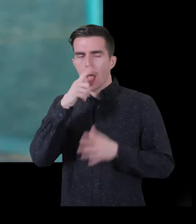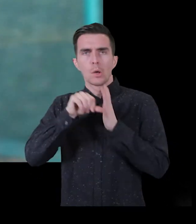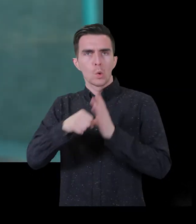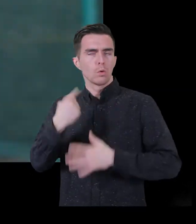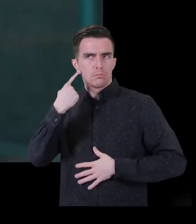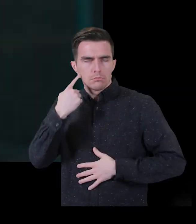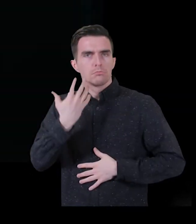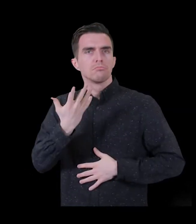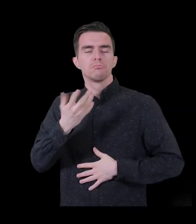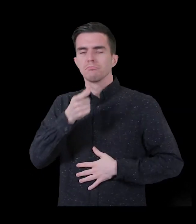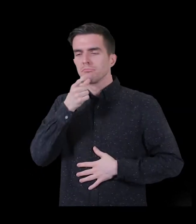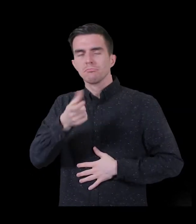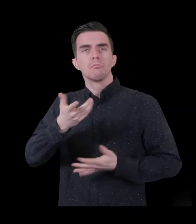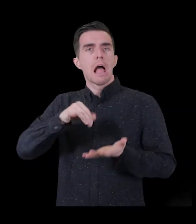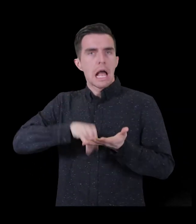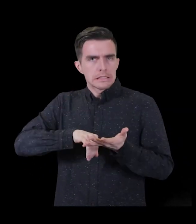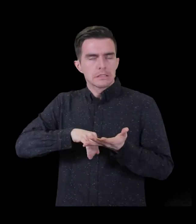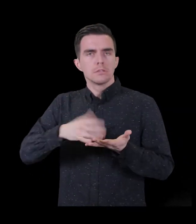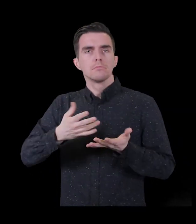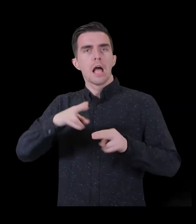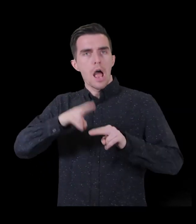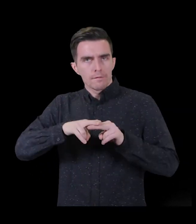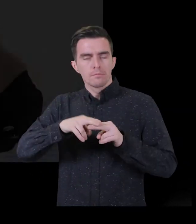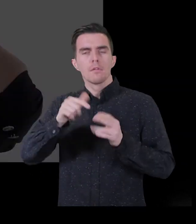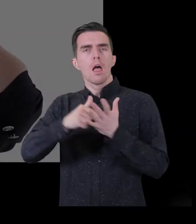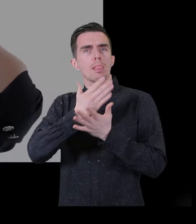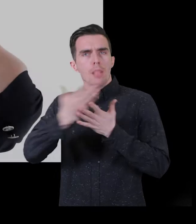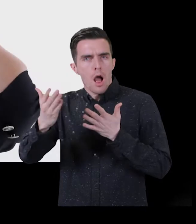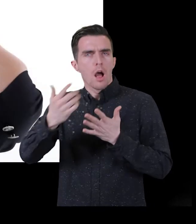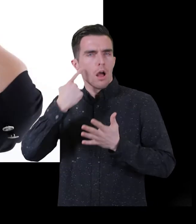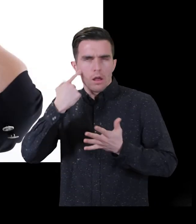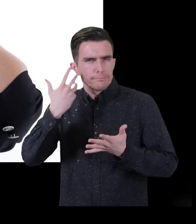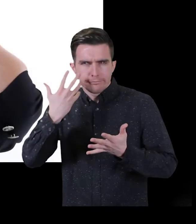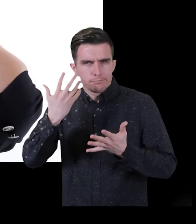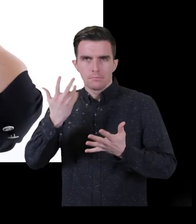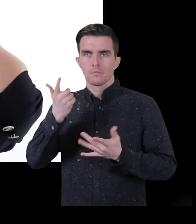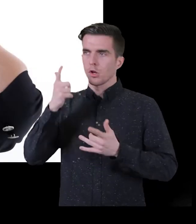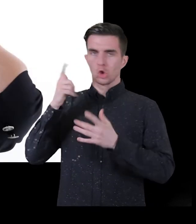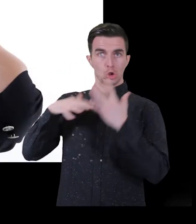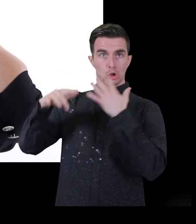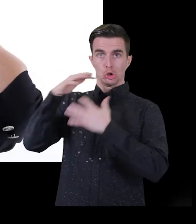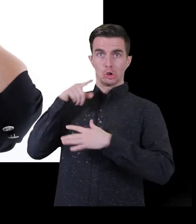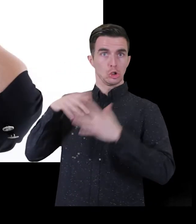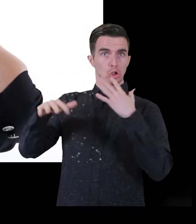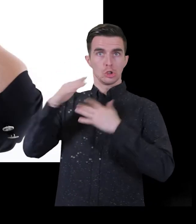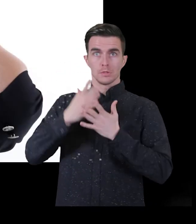consonants such as S, F and the. This can make understanding speech, especially where there is